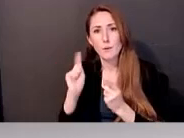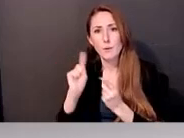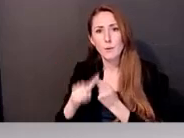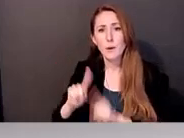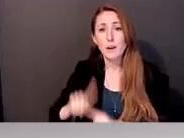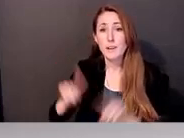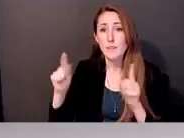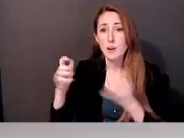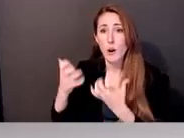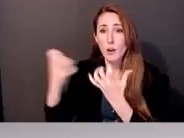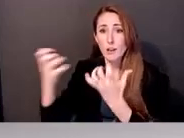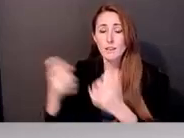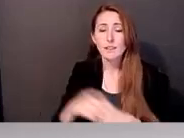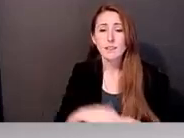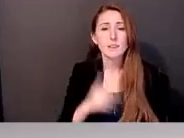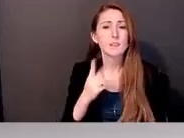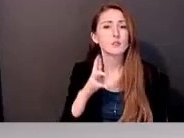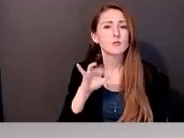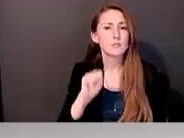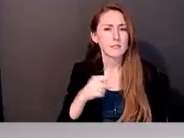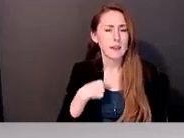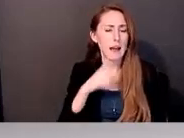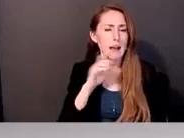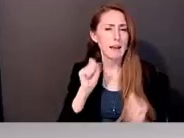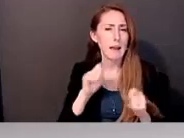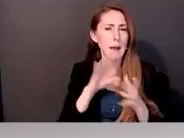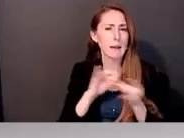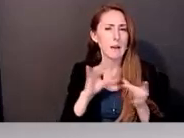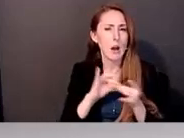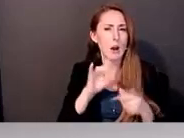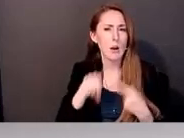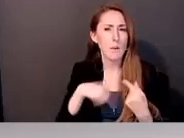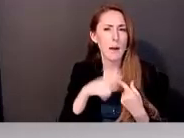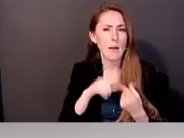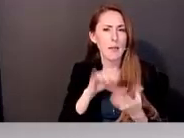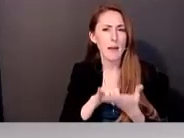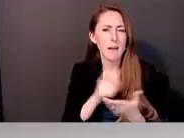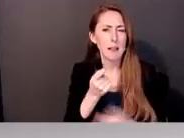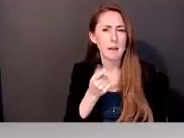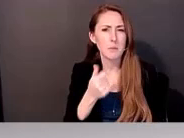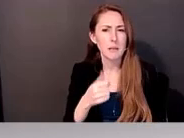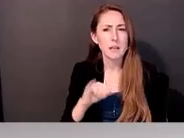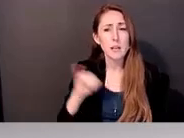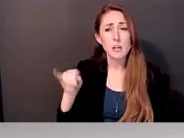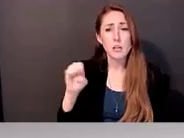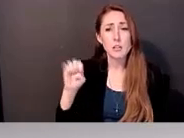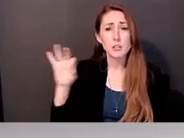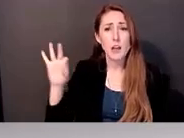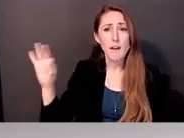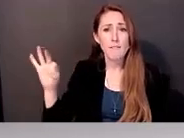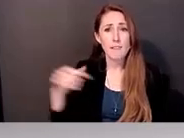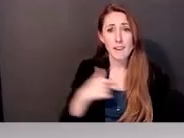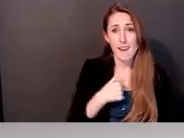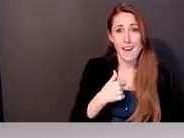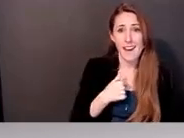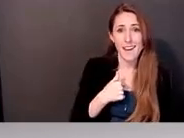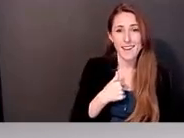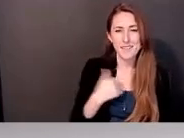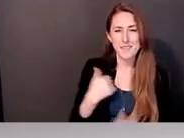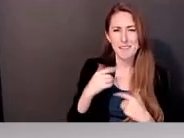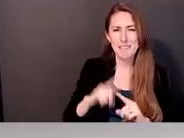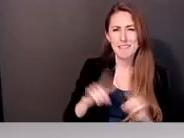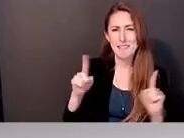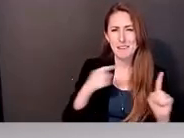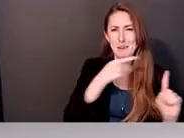Um, I can speak to that a little bit. I, I think Jeff and I might have slightly different, um, orientations to what the goal of the video was in my mind, just sharing the